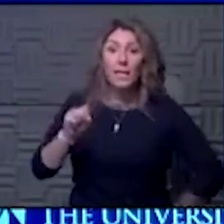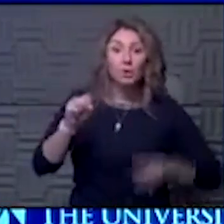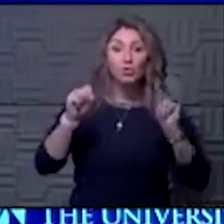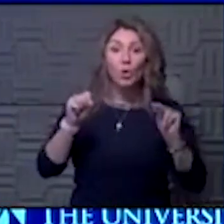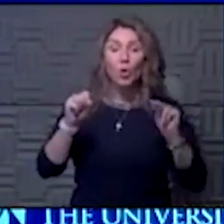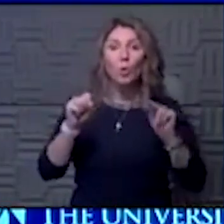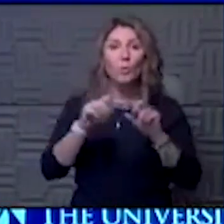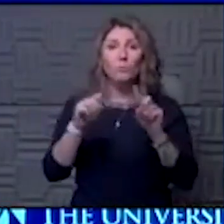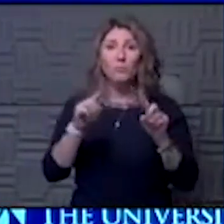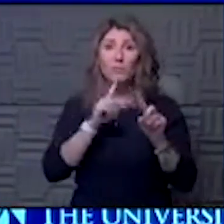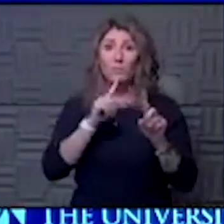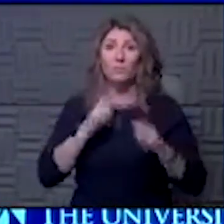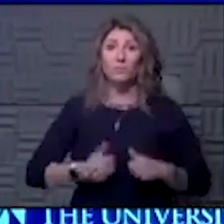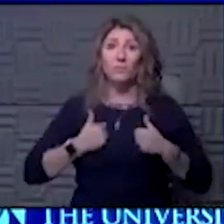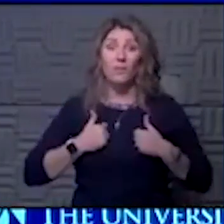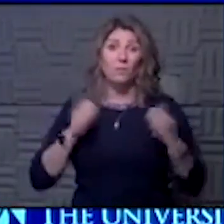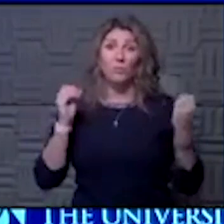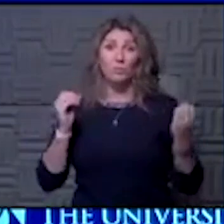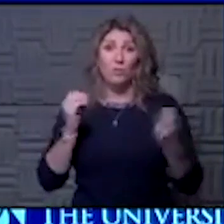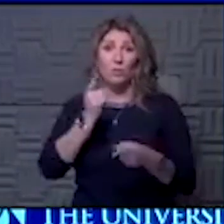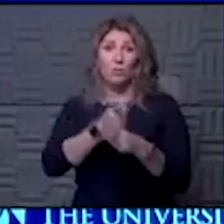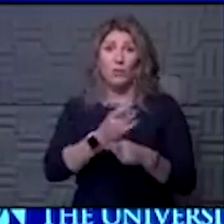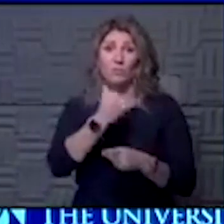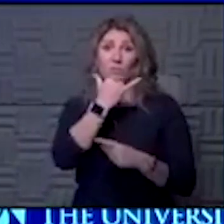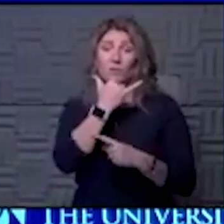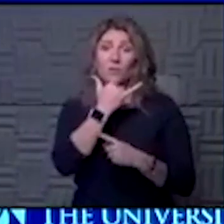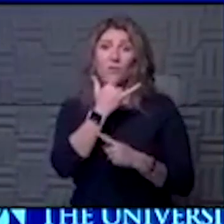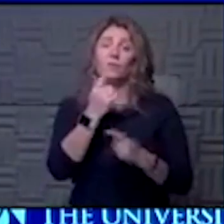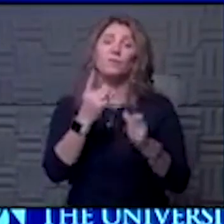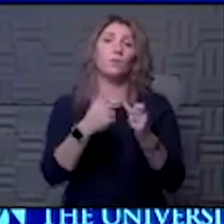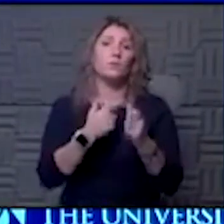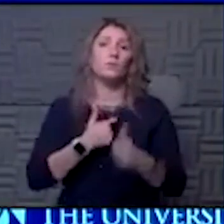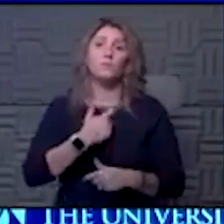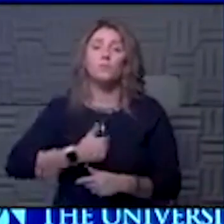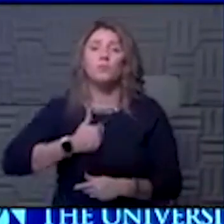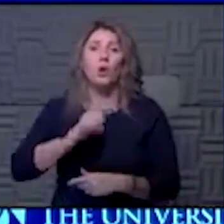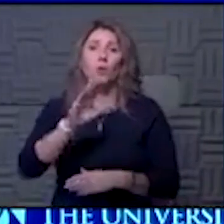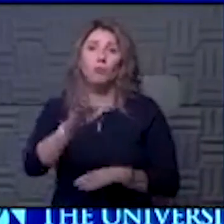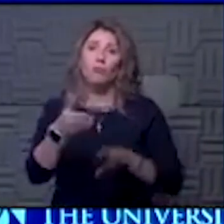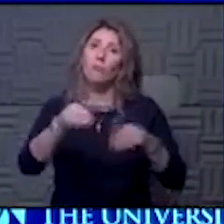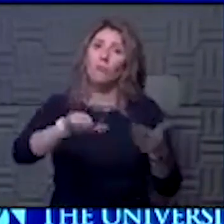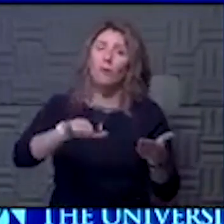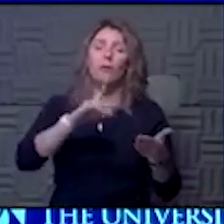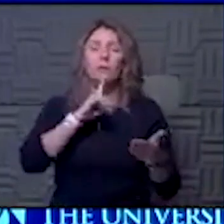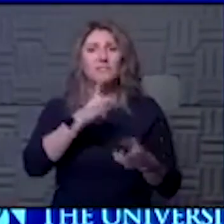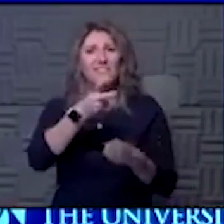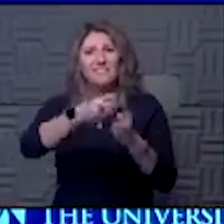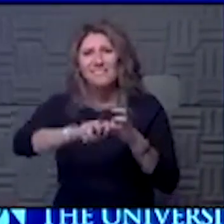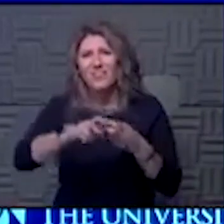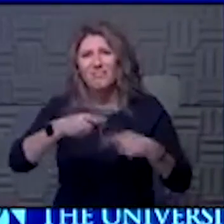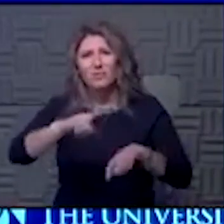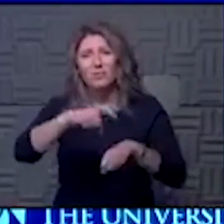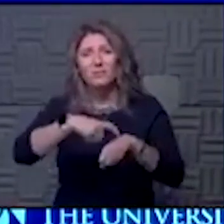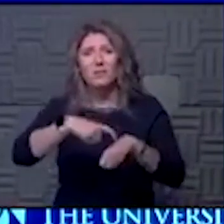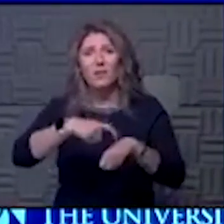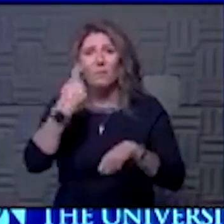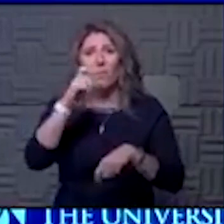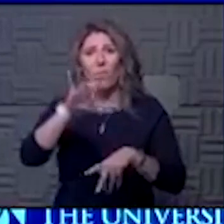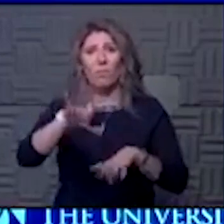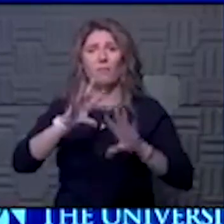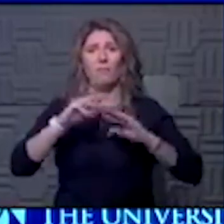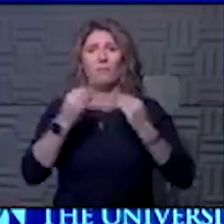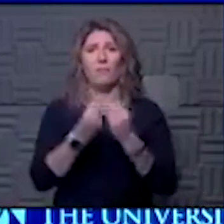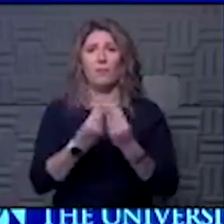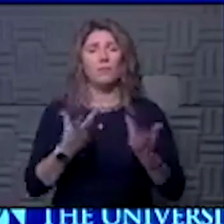answer to but the reality there isn't. First of all, I'm sorry for your loss. That's a difficult loss at a difficult time for that family. But